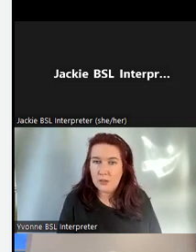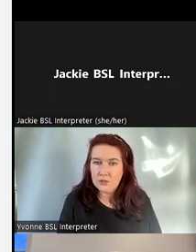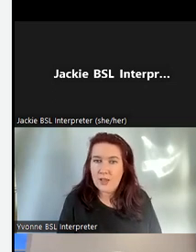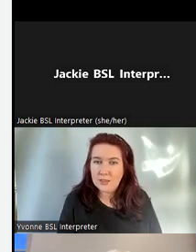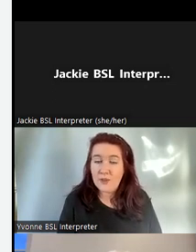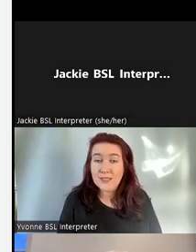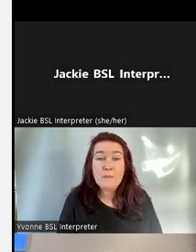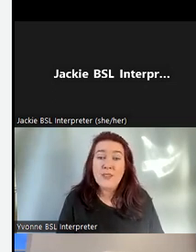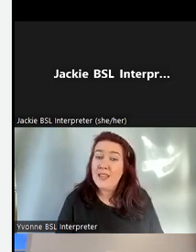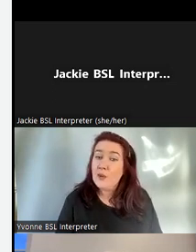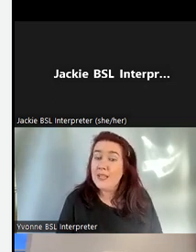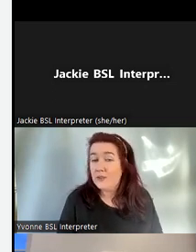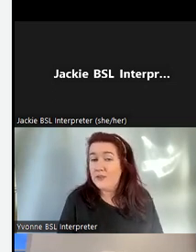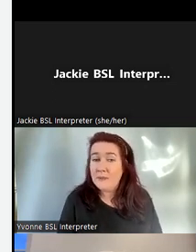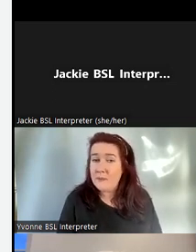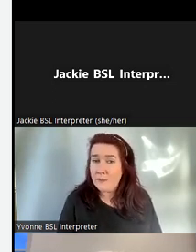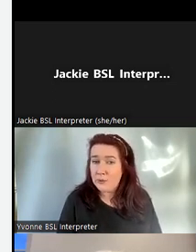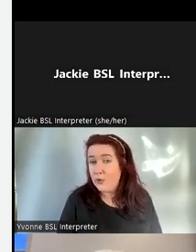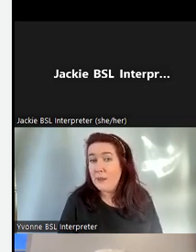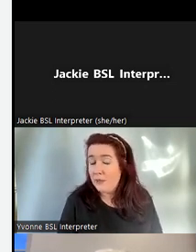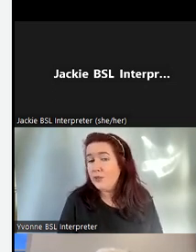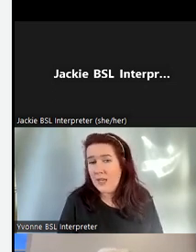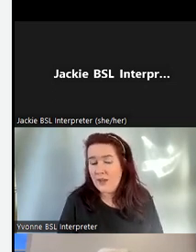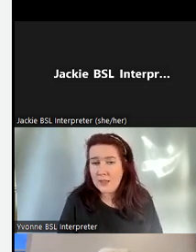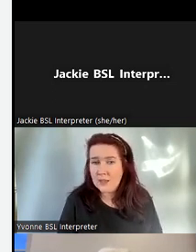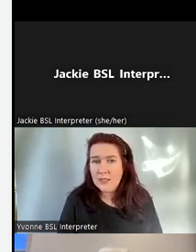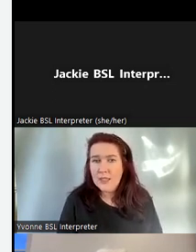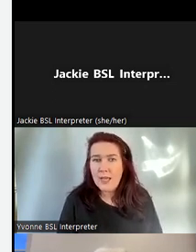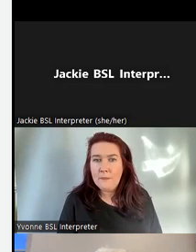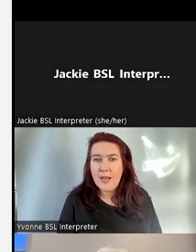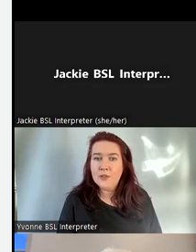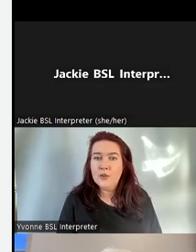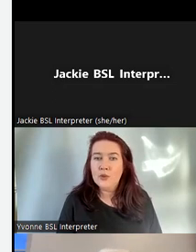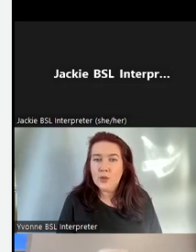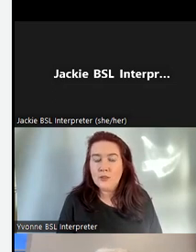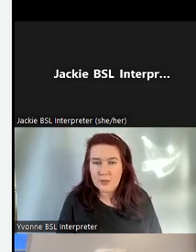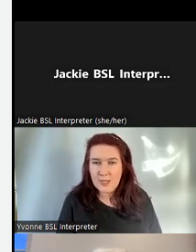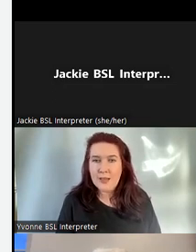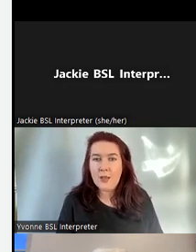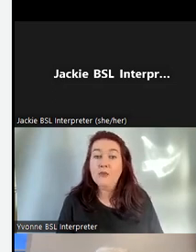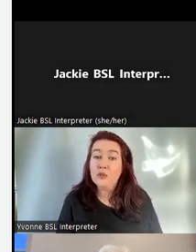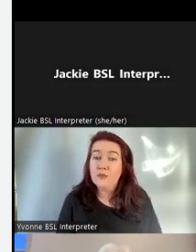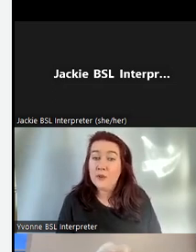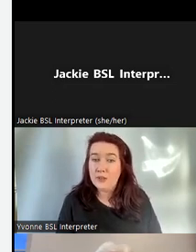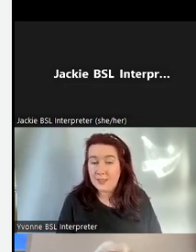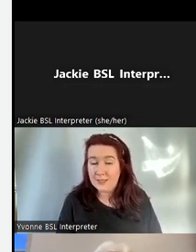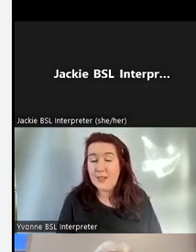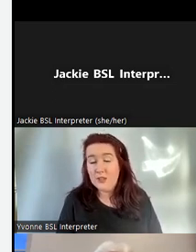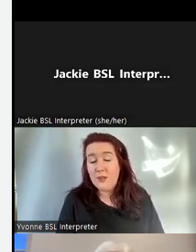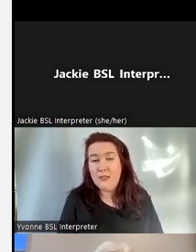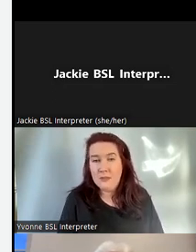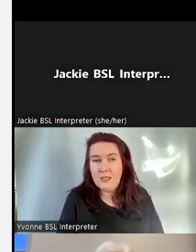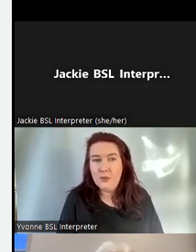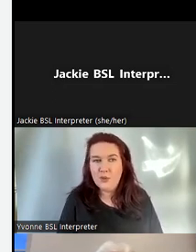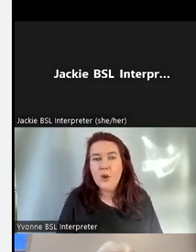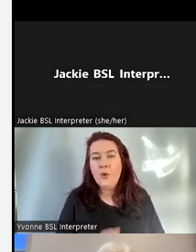precious cultural artifacts. Likewise for family members who are maybe not Deaf either and so don't understand the cultural value that's attached